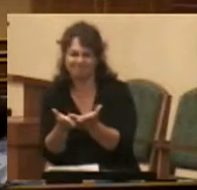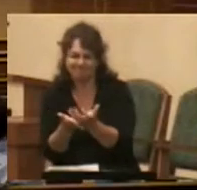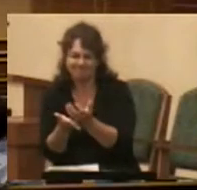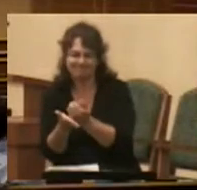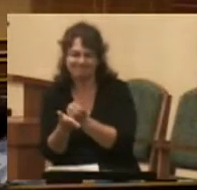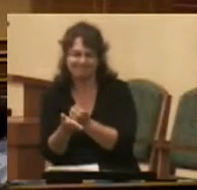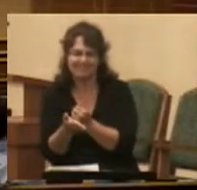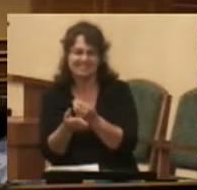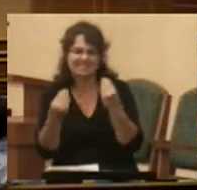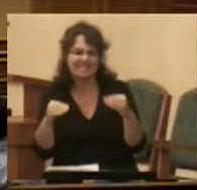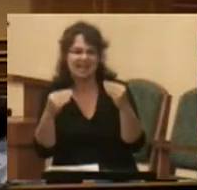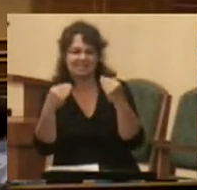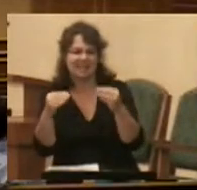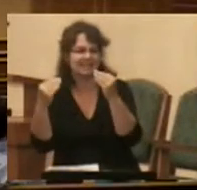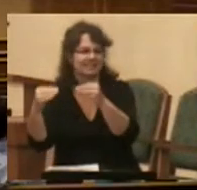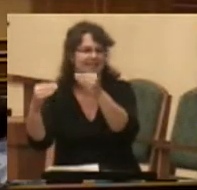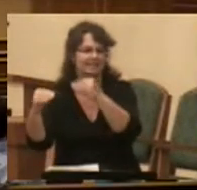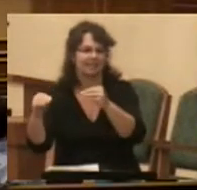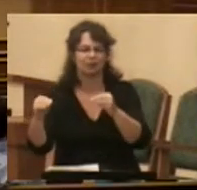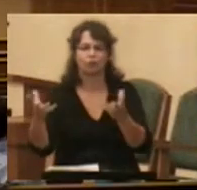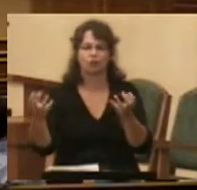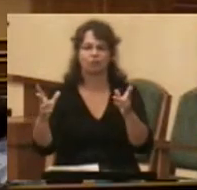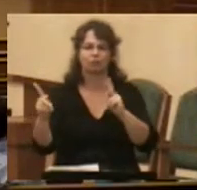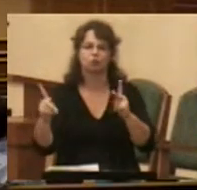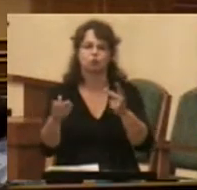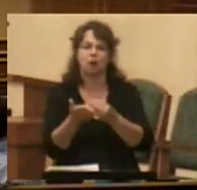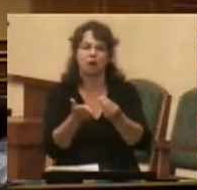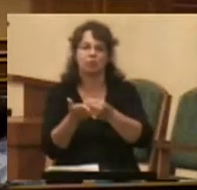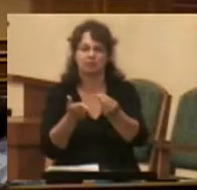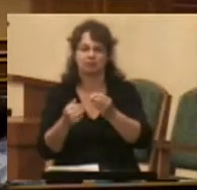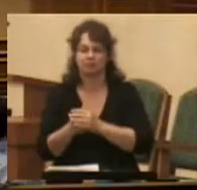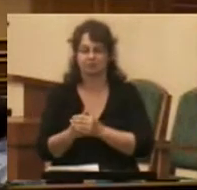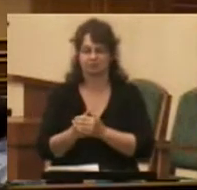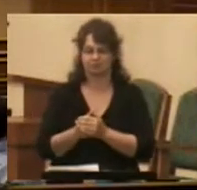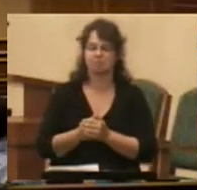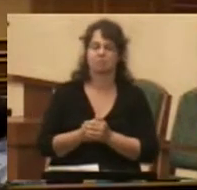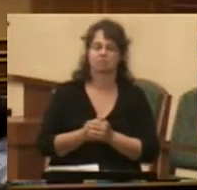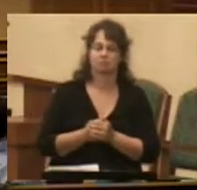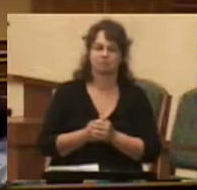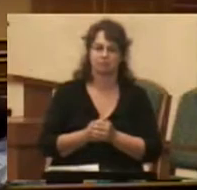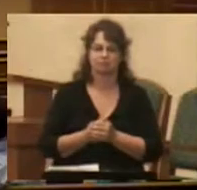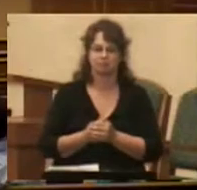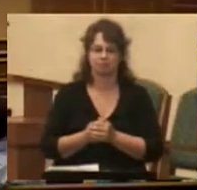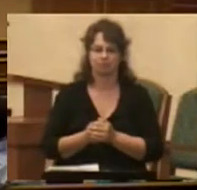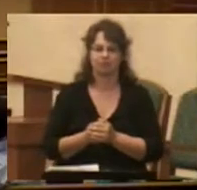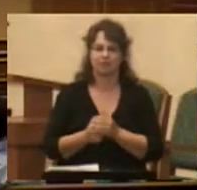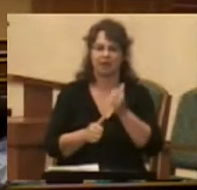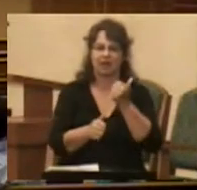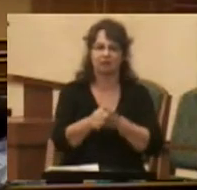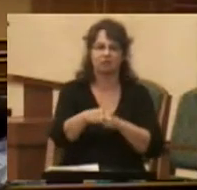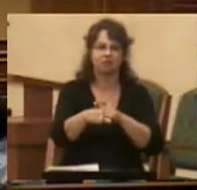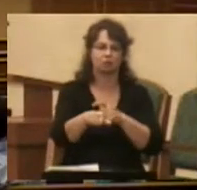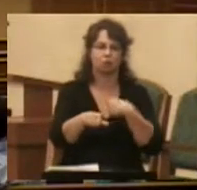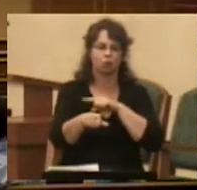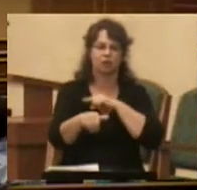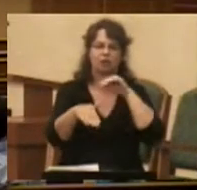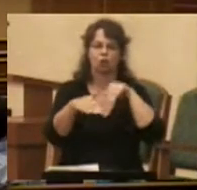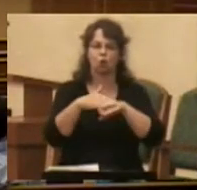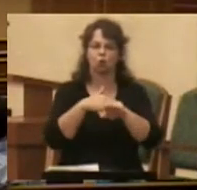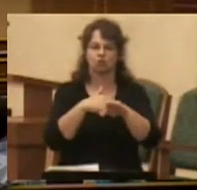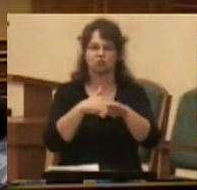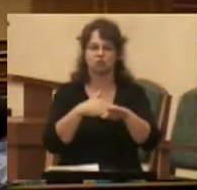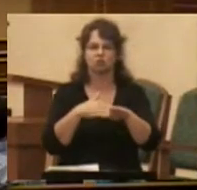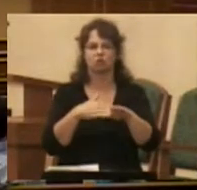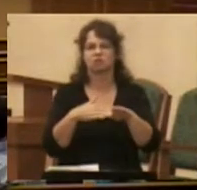do that legally by selling product. Some of them do that illegally. And every time we were to go into one of those